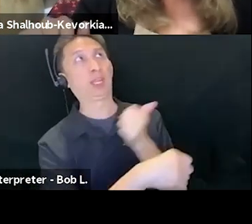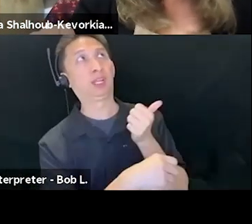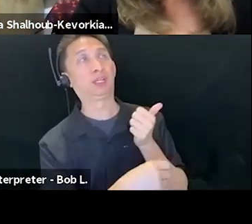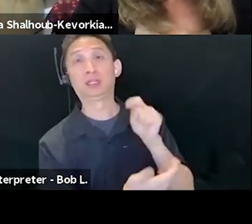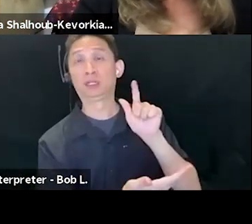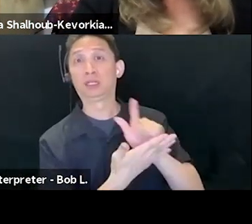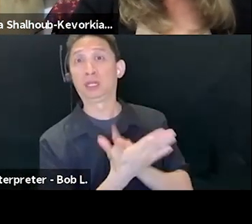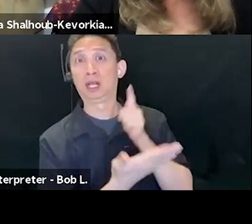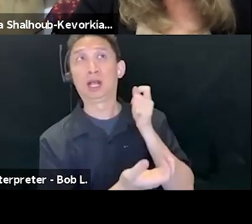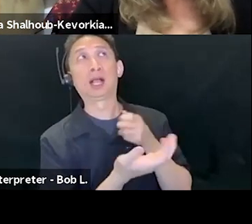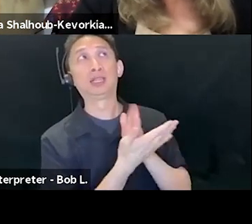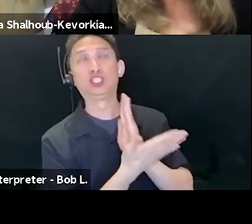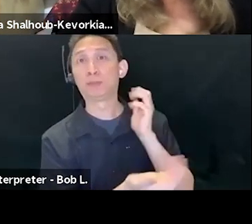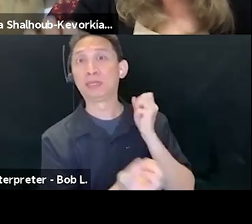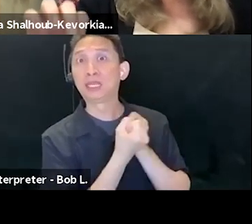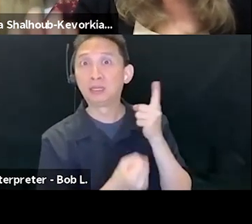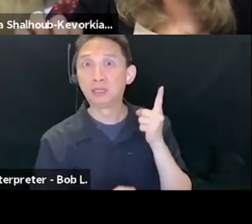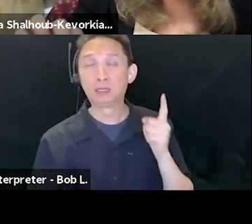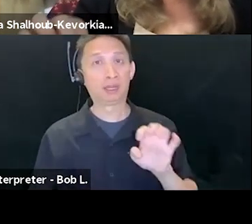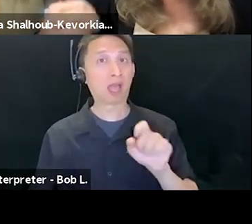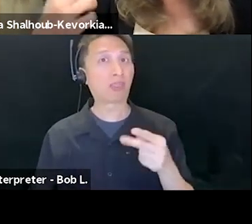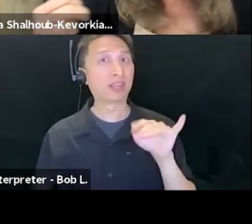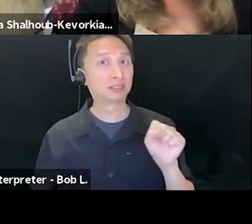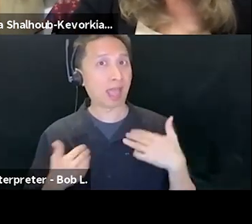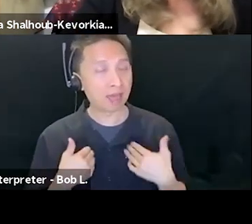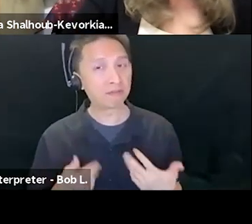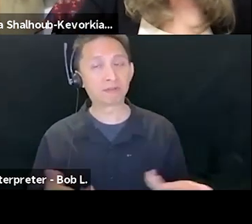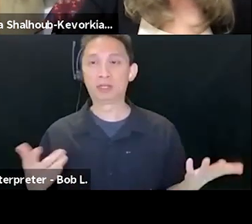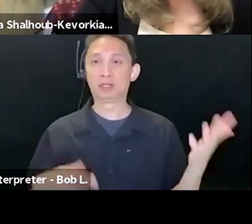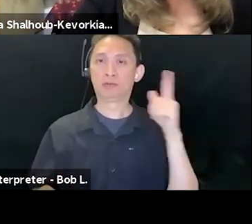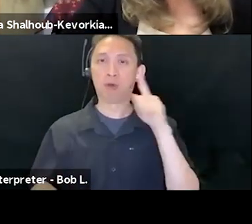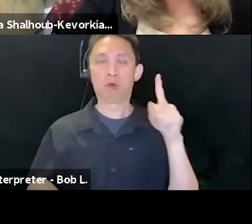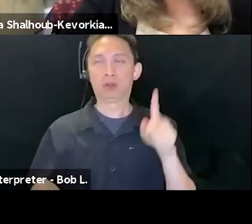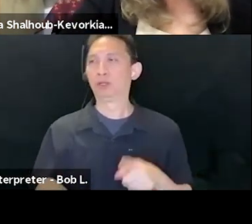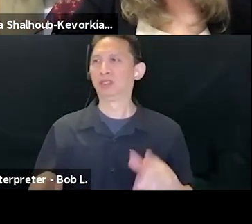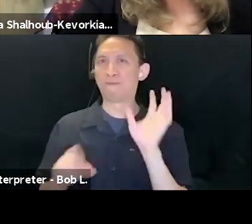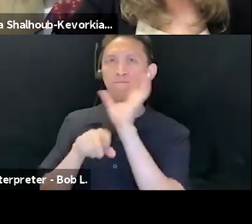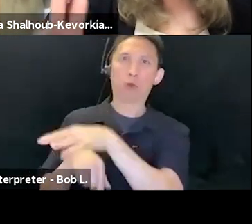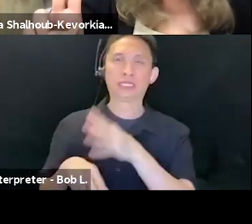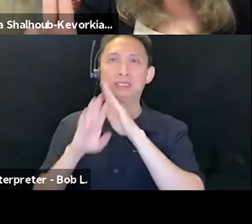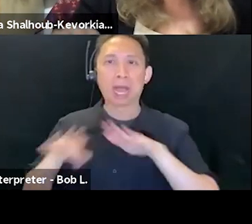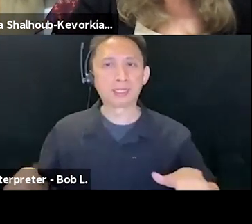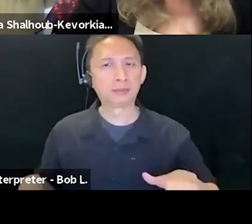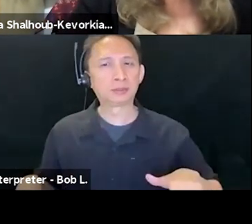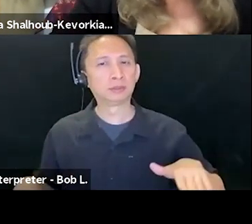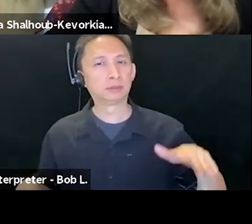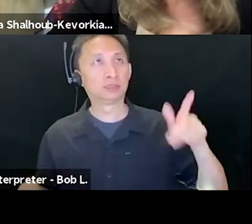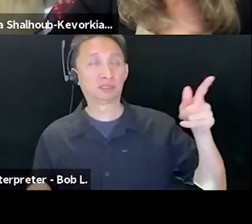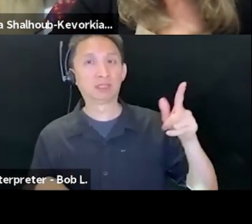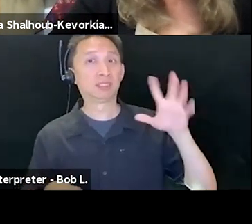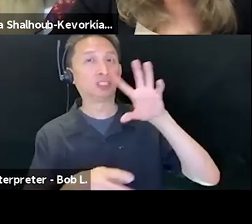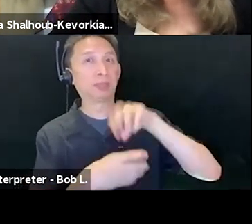and that the ethics and politics of silence and silencing are part of our political tool. Number two,